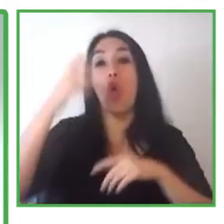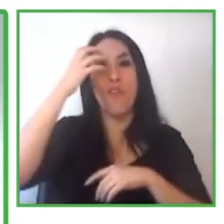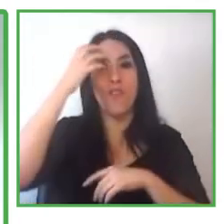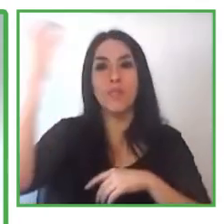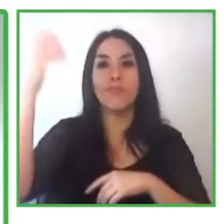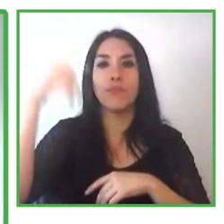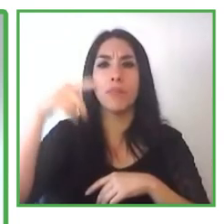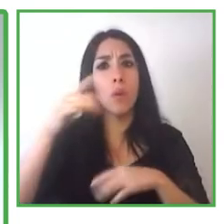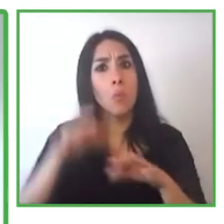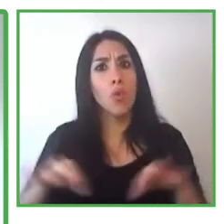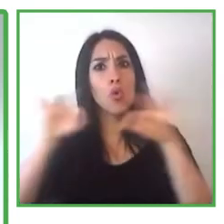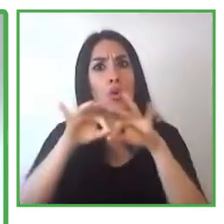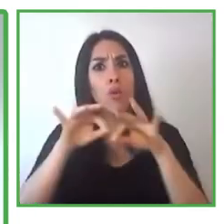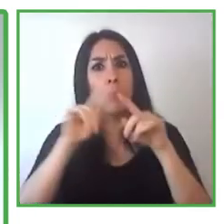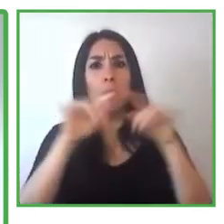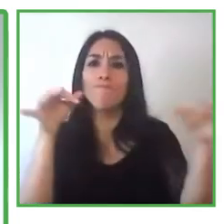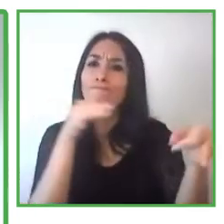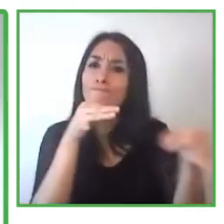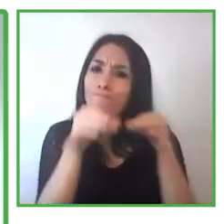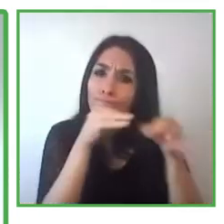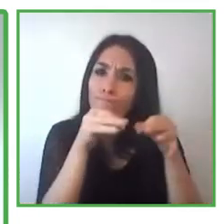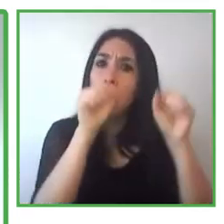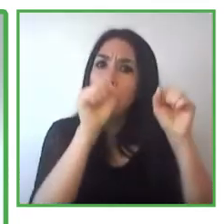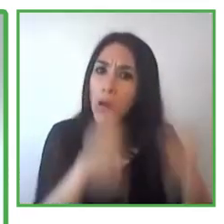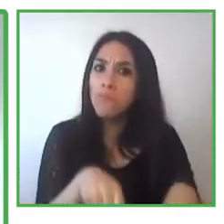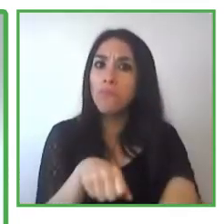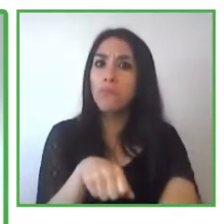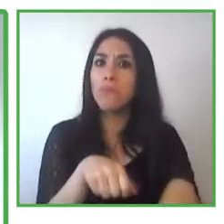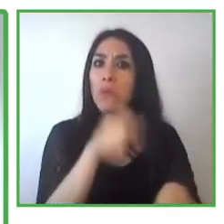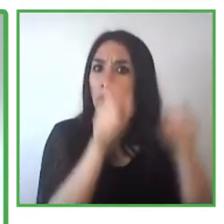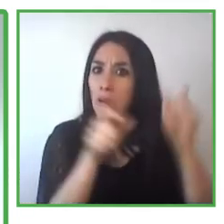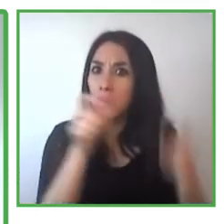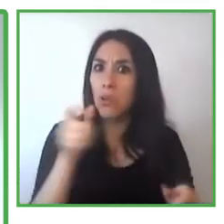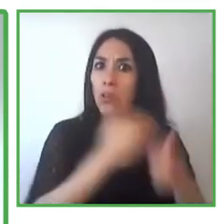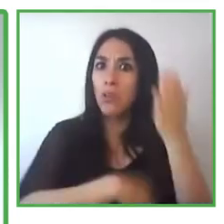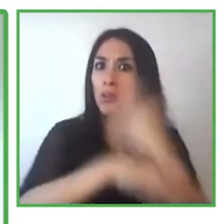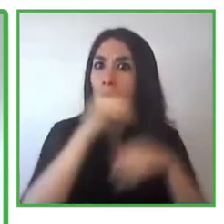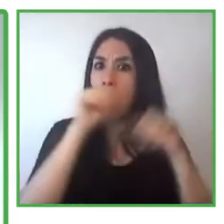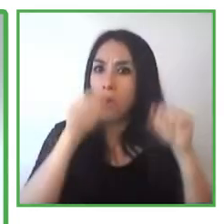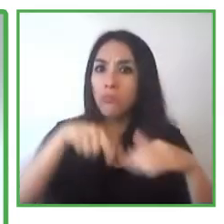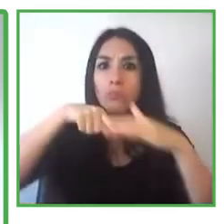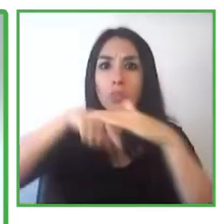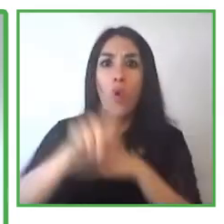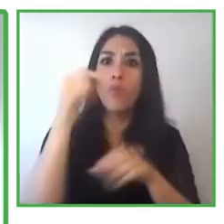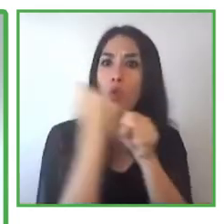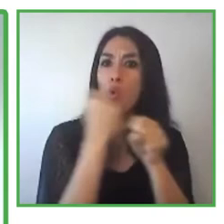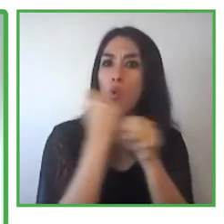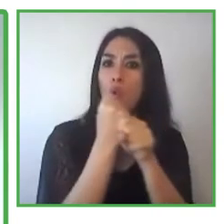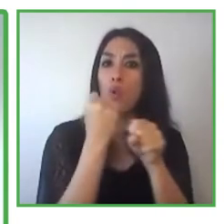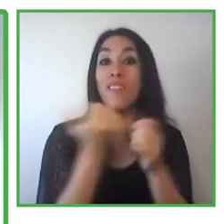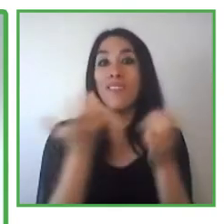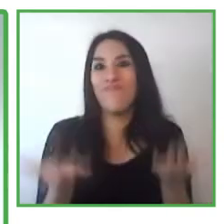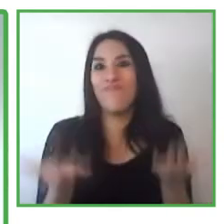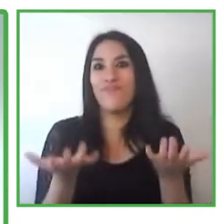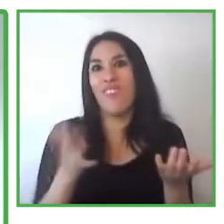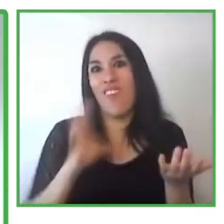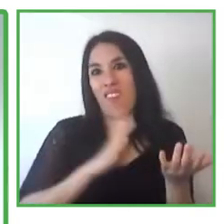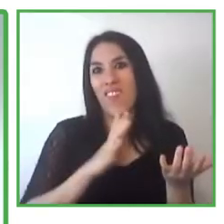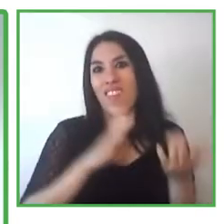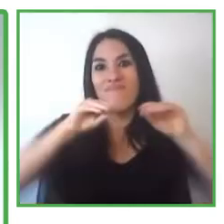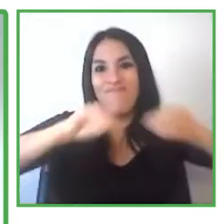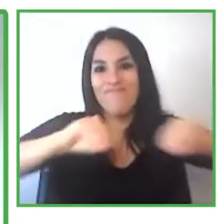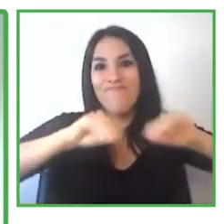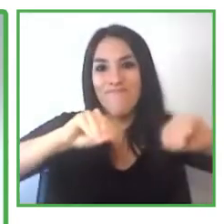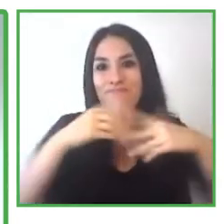and inclusion and the people with disability in autism from the age of the 19 years